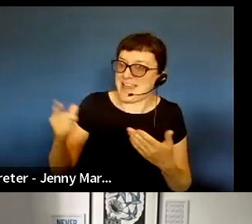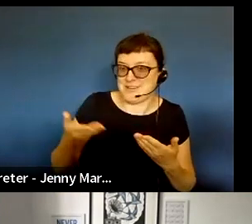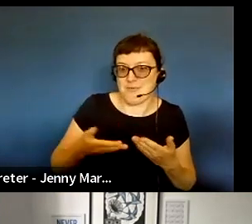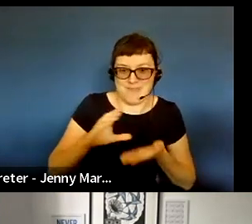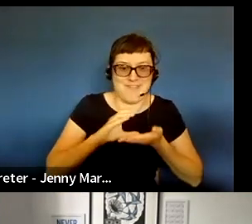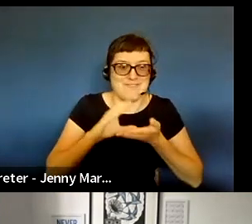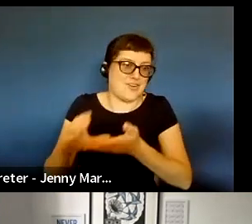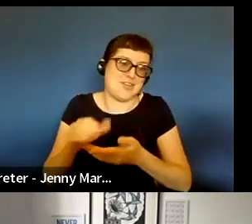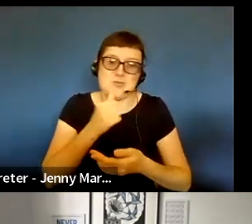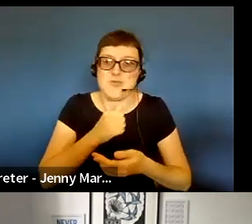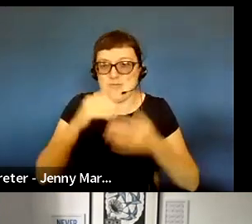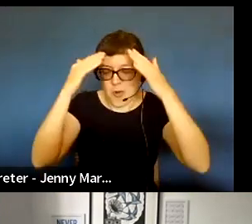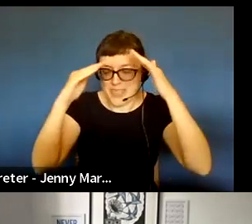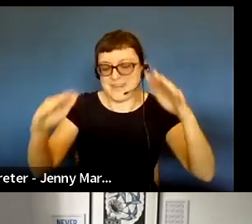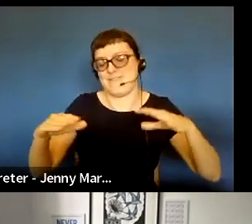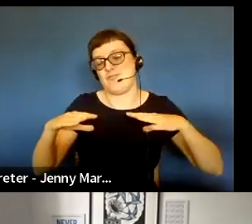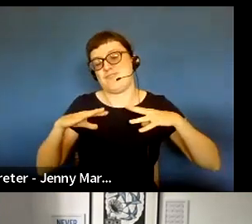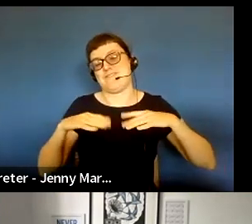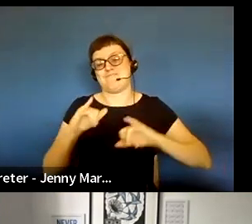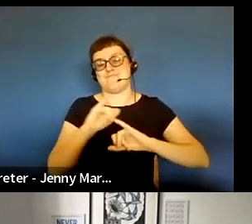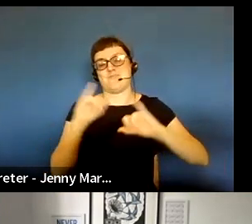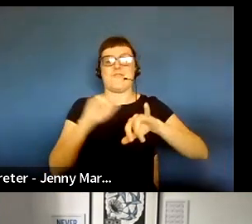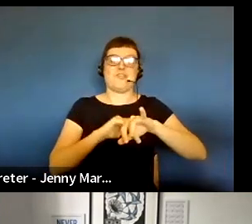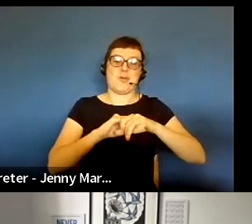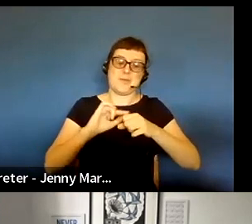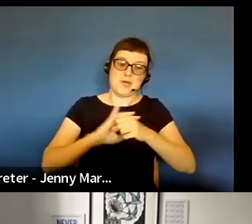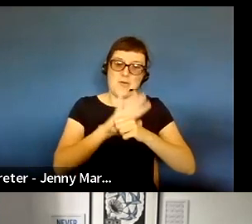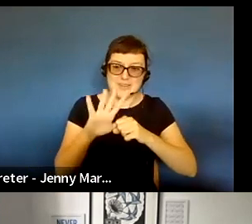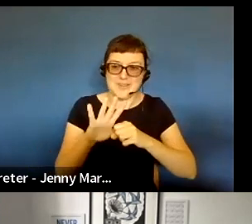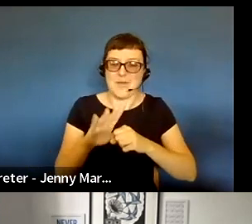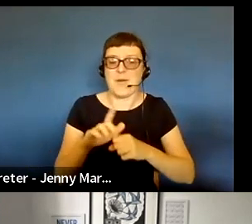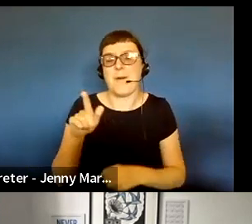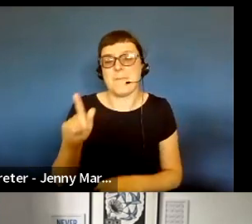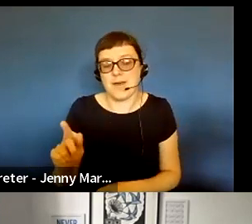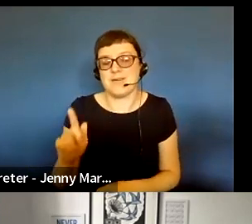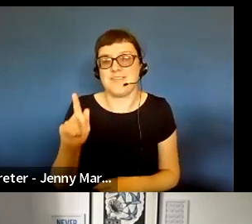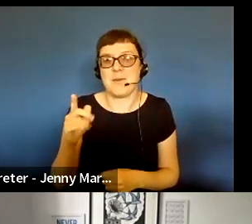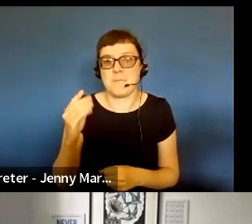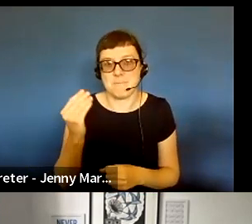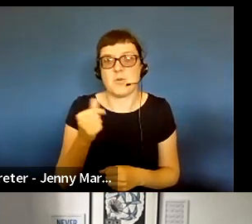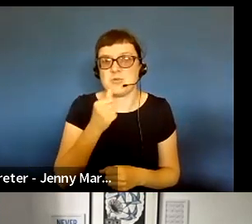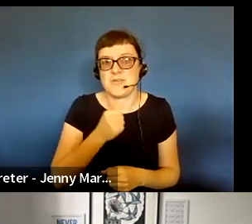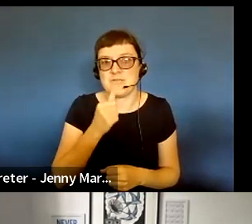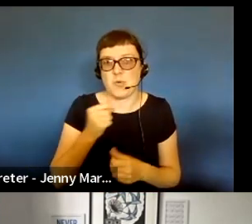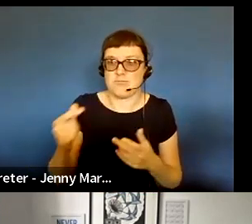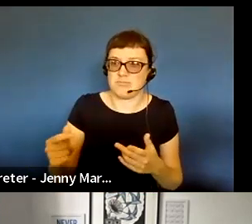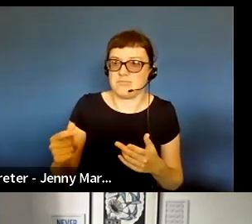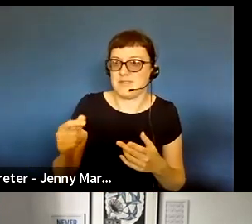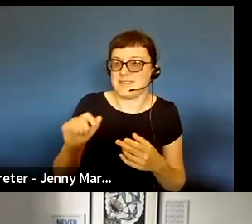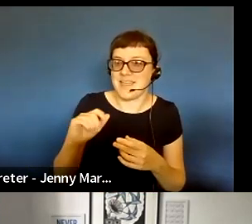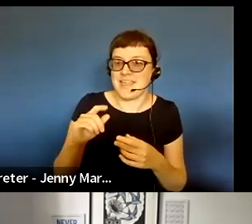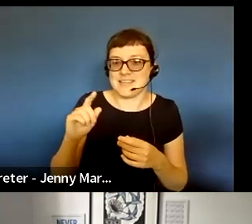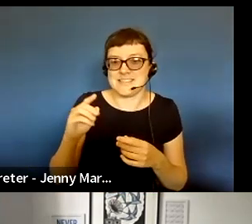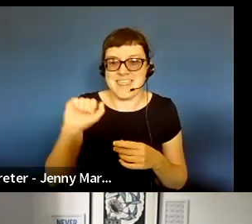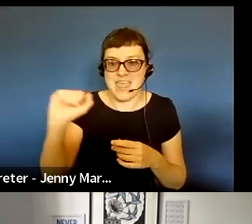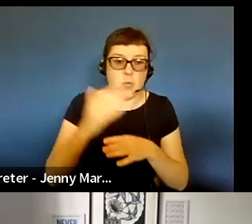and had some rest from the horrible time they'd been having but likelihood was they would use it to subsidize some of the unpaid labor